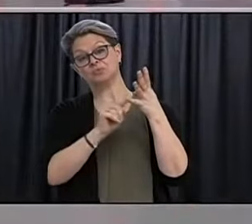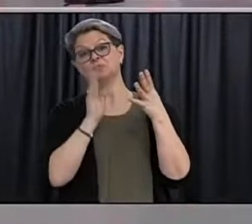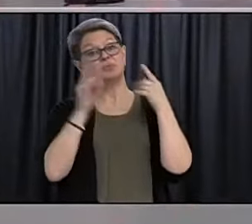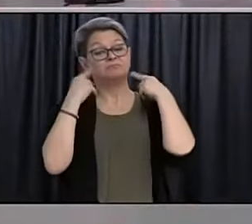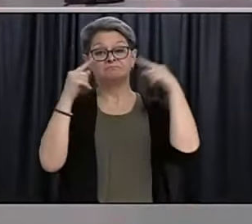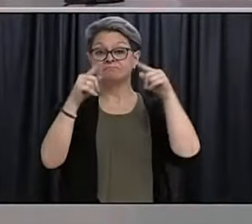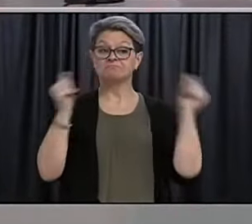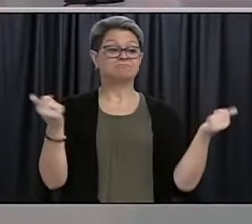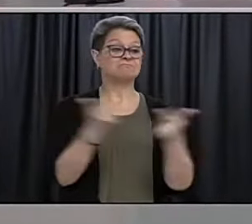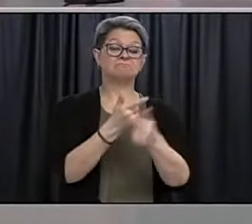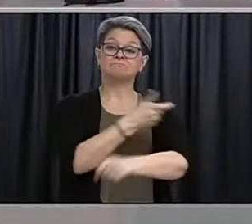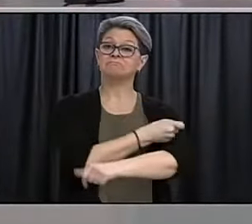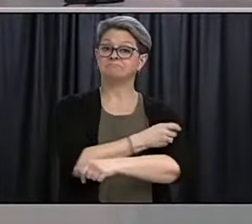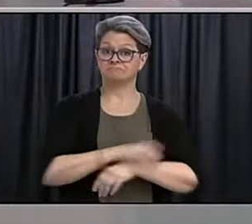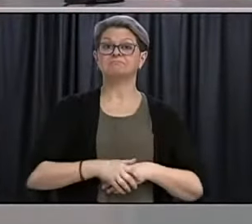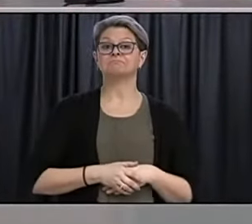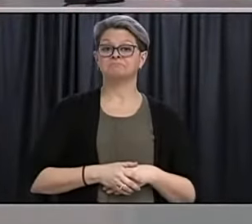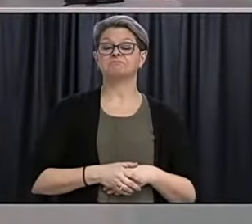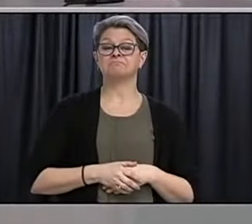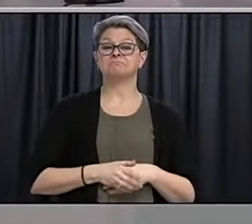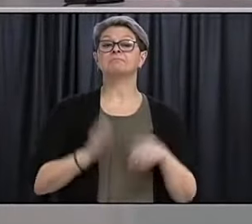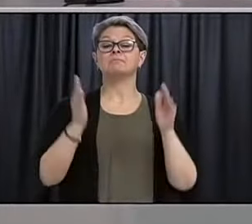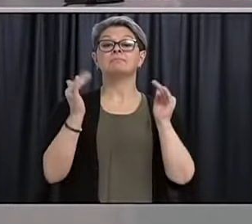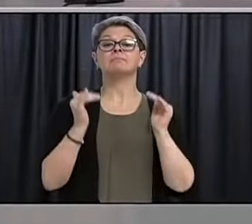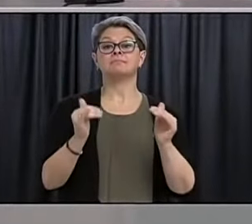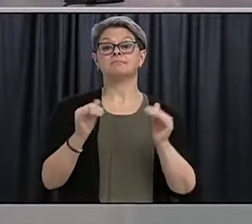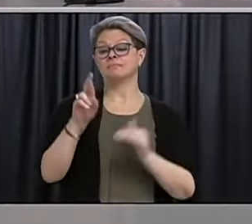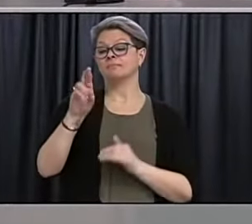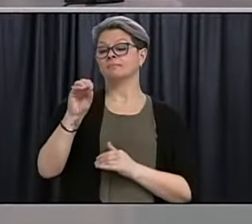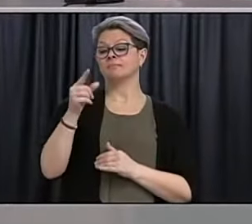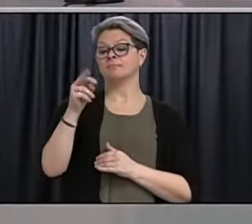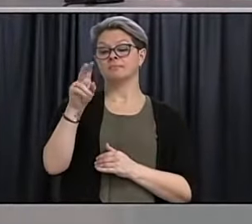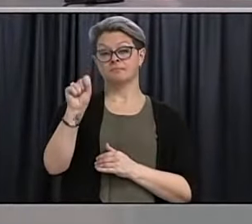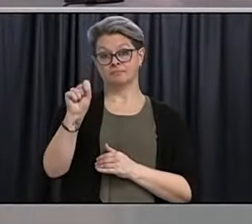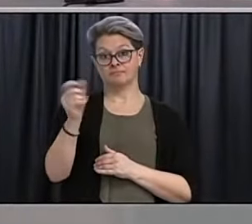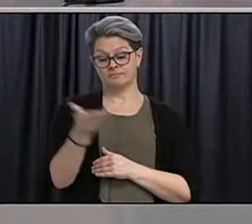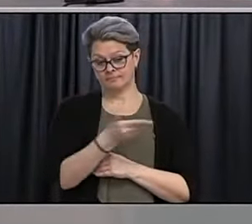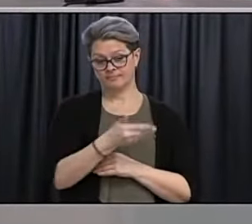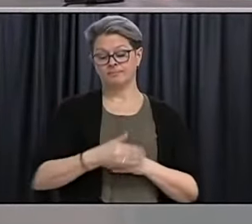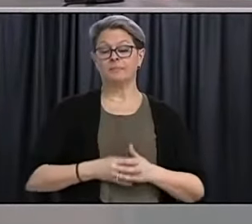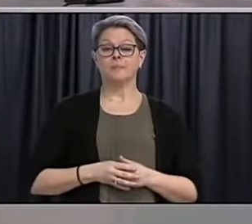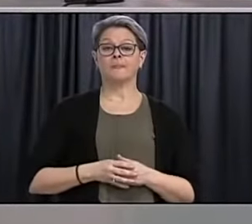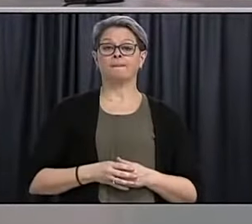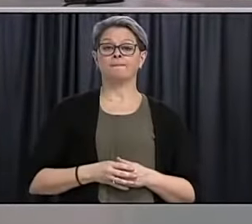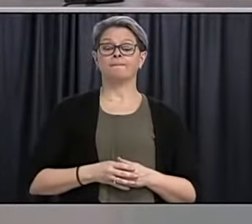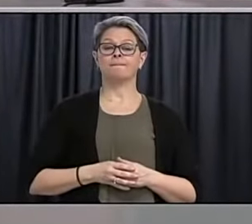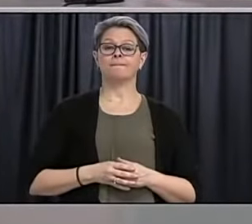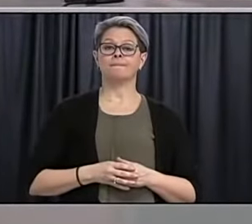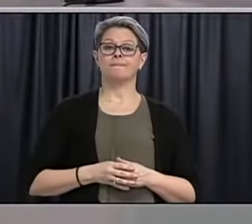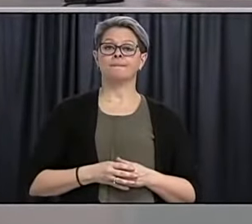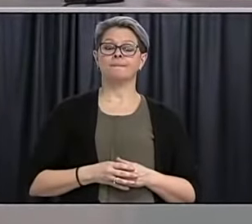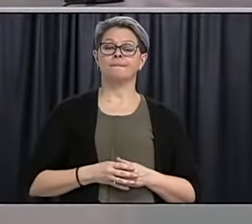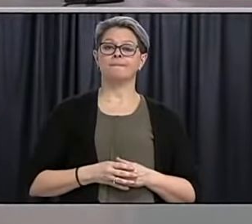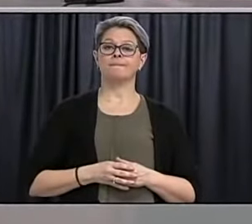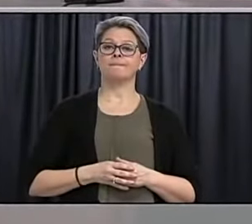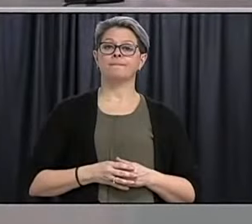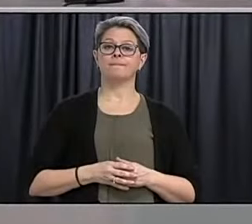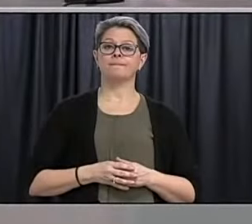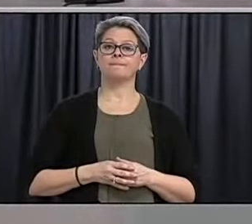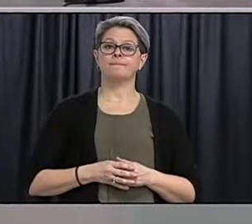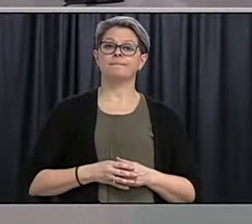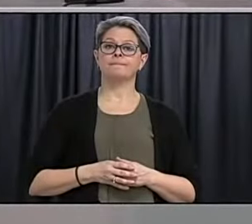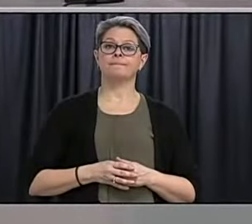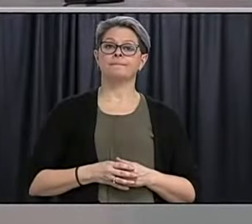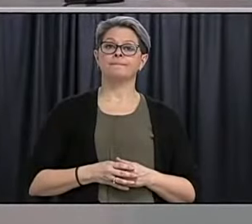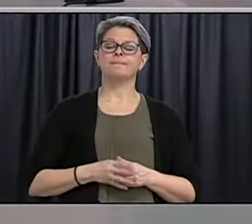questions are from Jason Peercy with Rogers Communications. Please go ahead. Hi. I'm